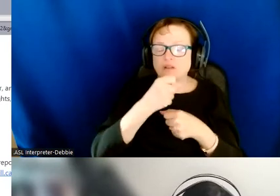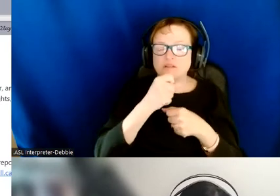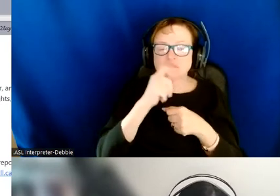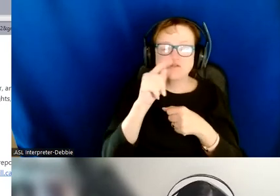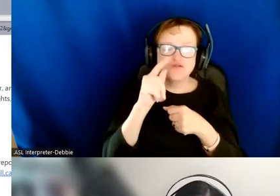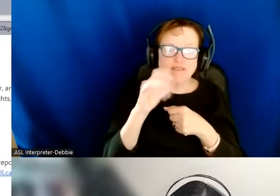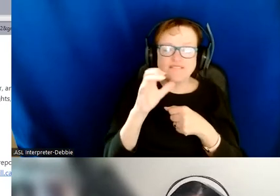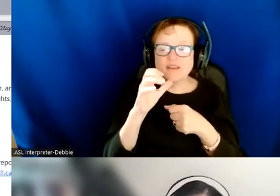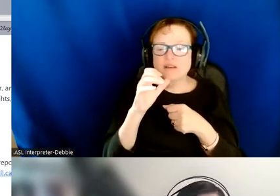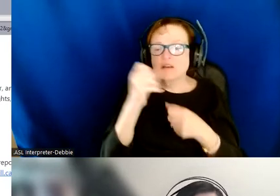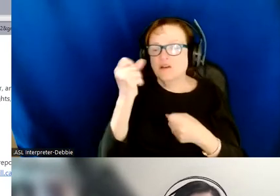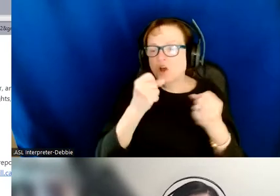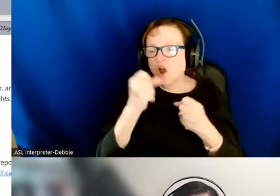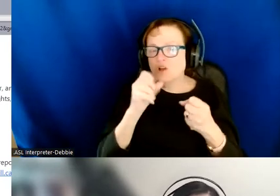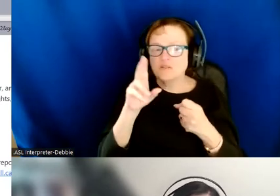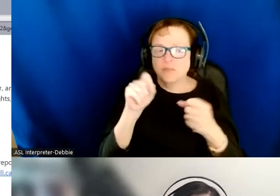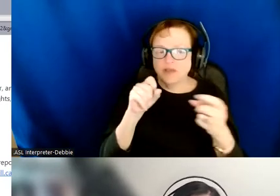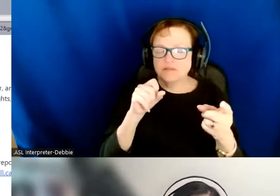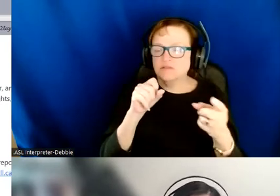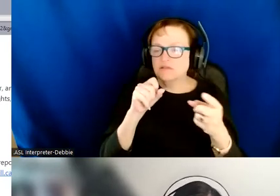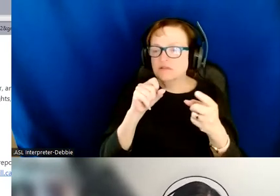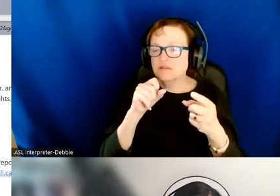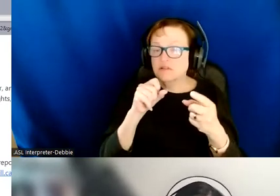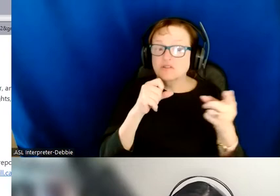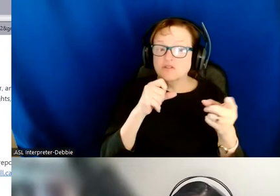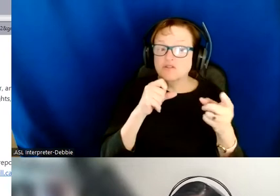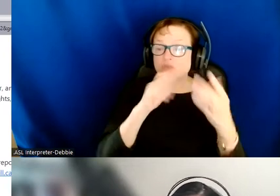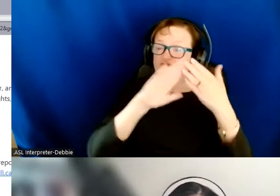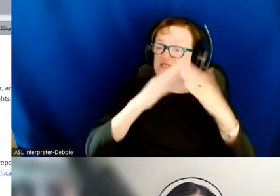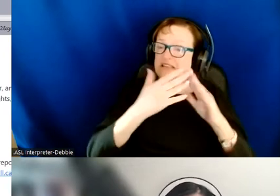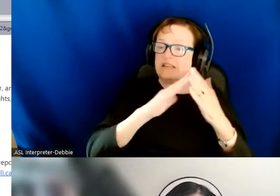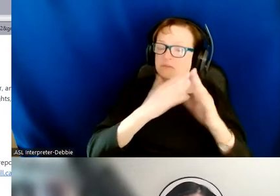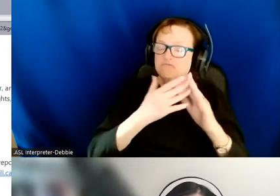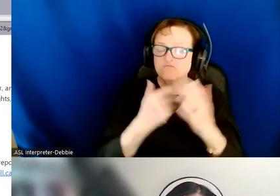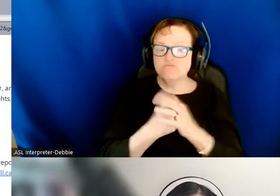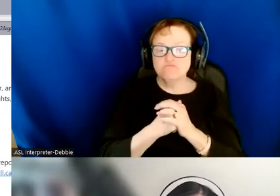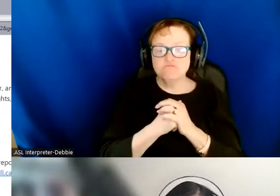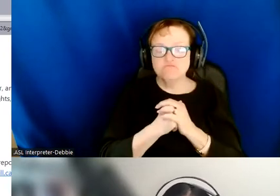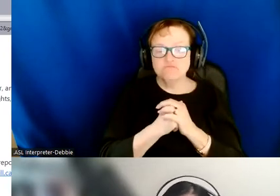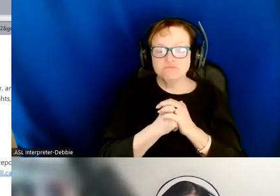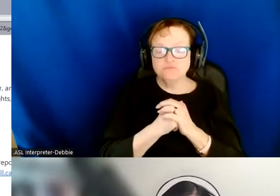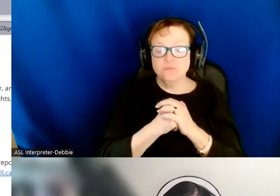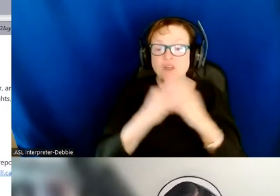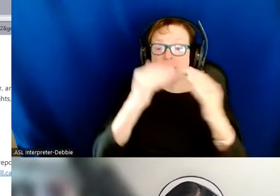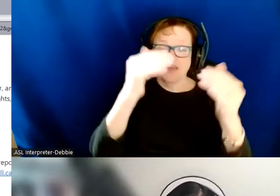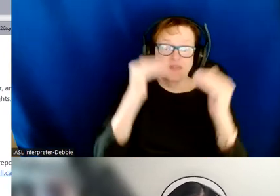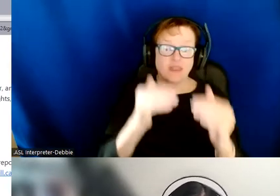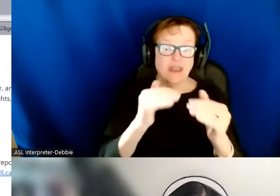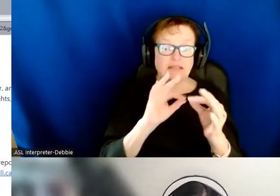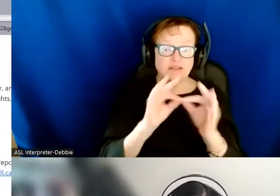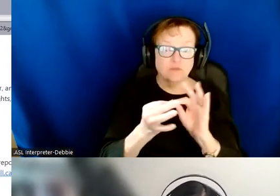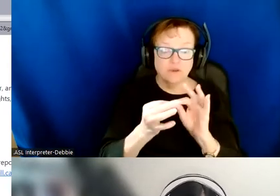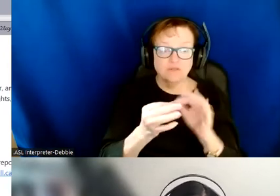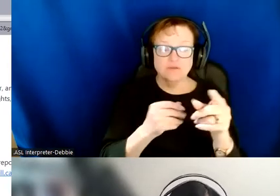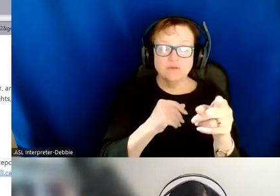so on and so forth so you can tell it's a um it's an urban scene so uh the next interpretation is